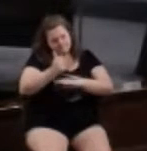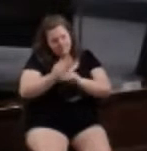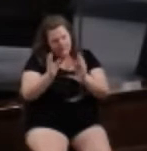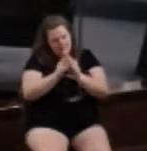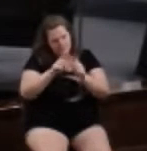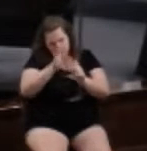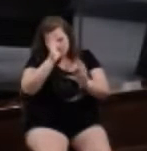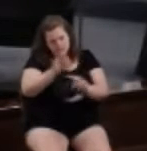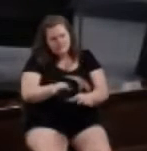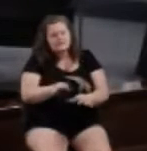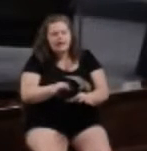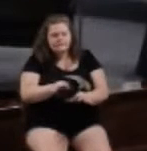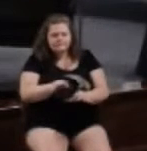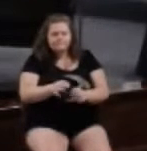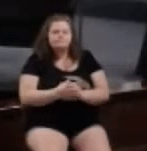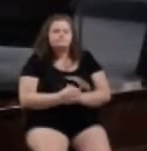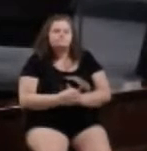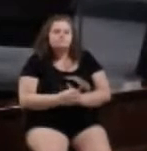this question.